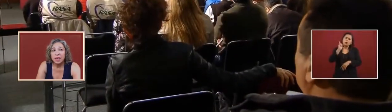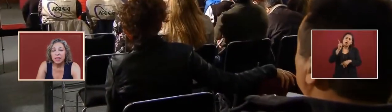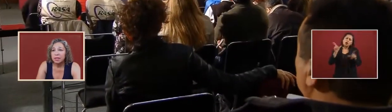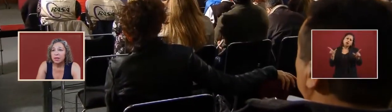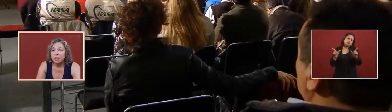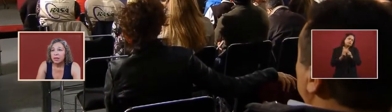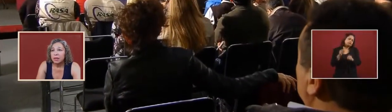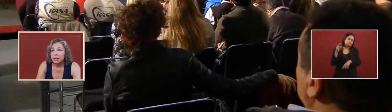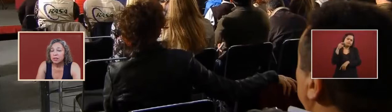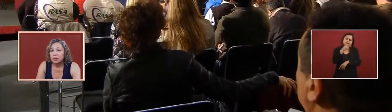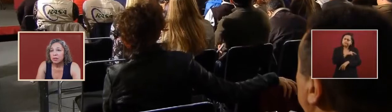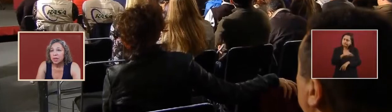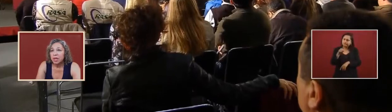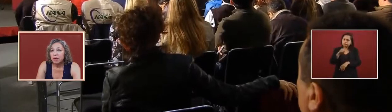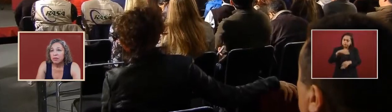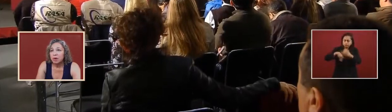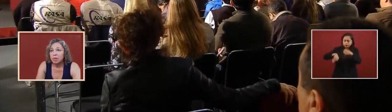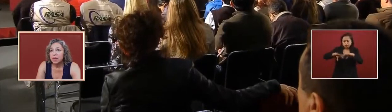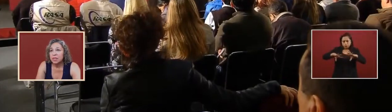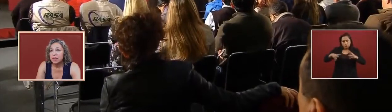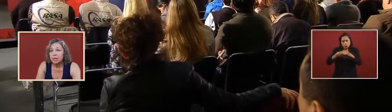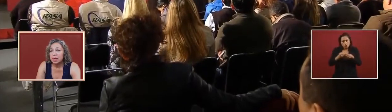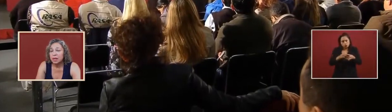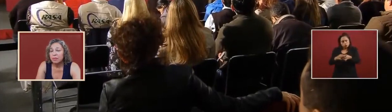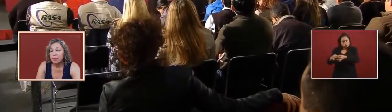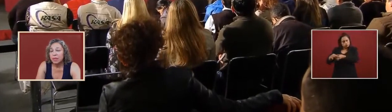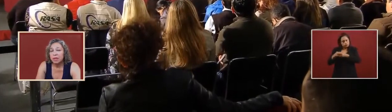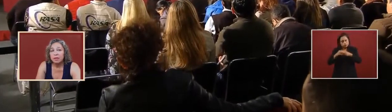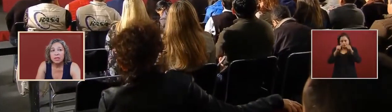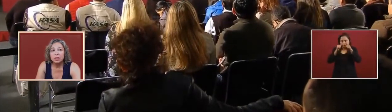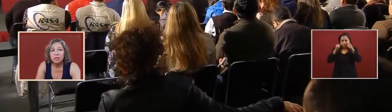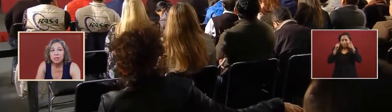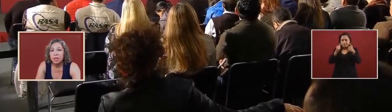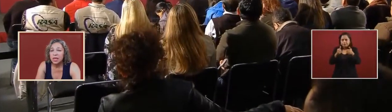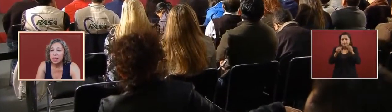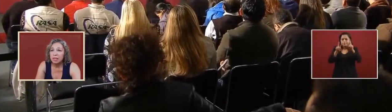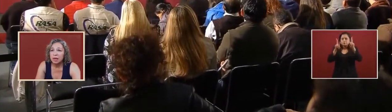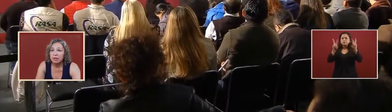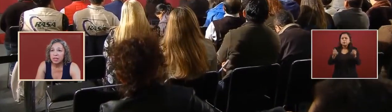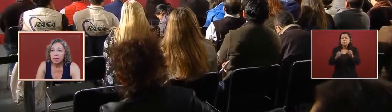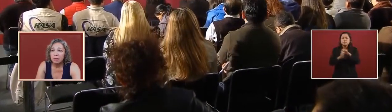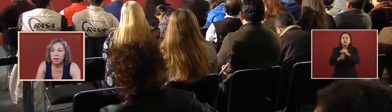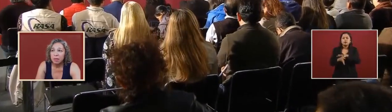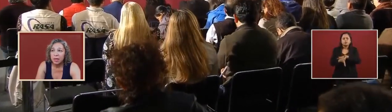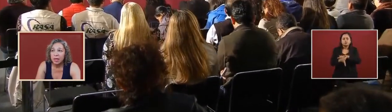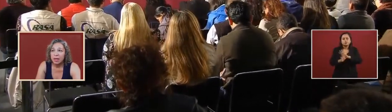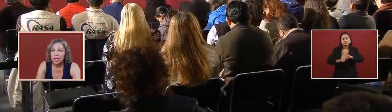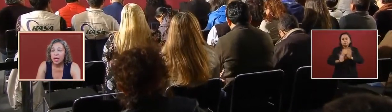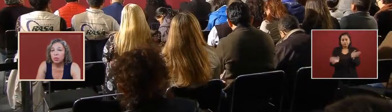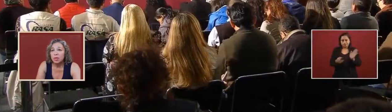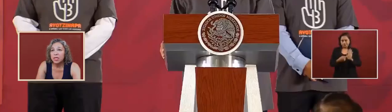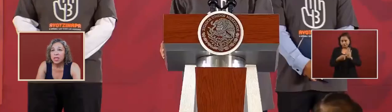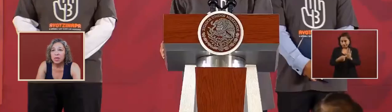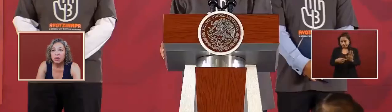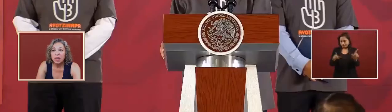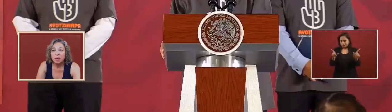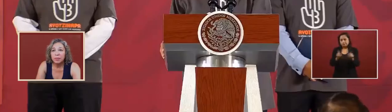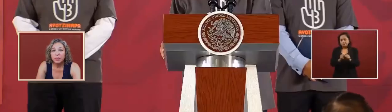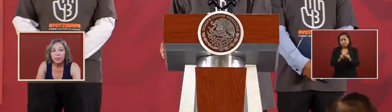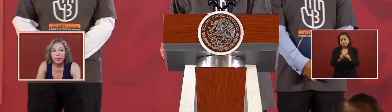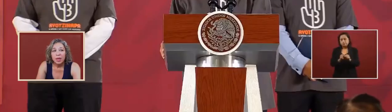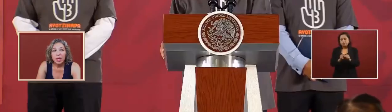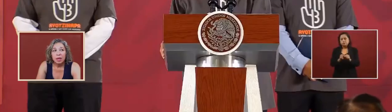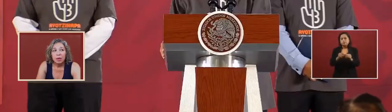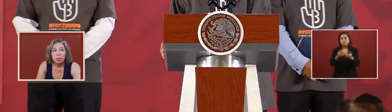this case so thank you very much this is the case of and we'll continue with